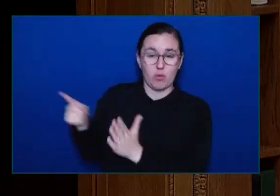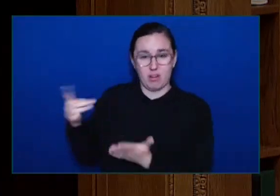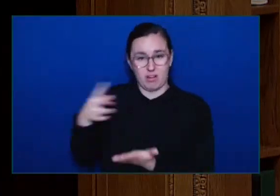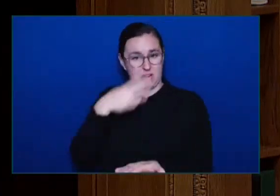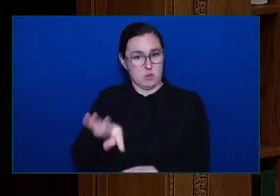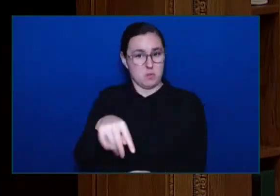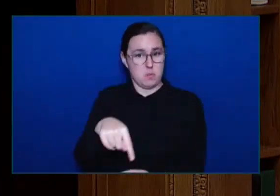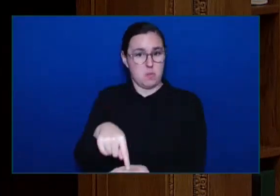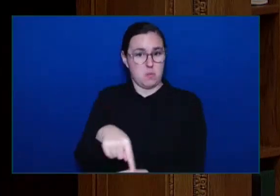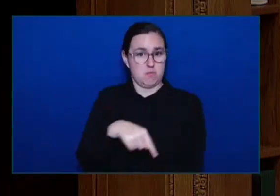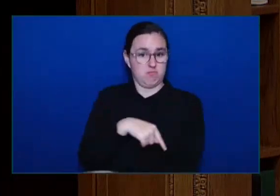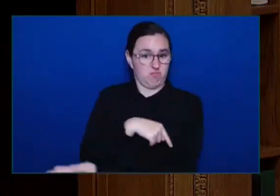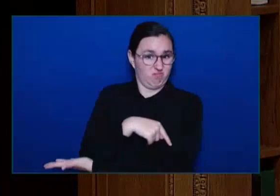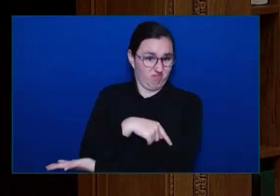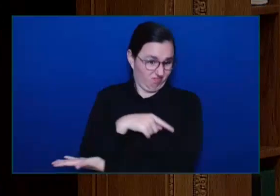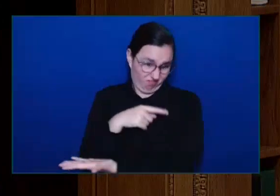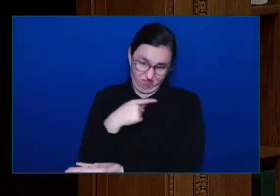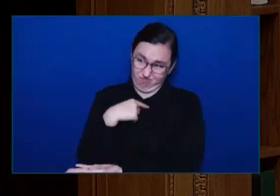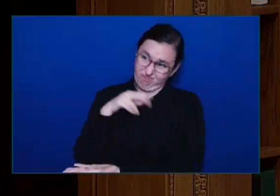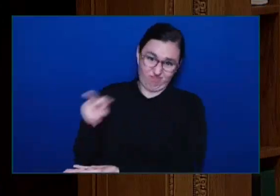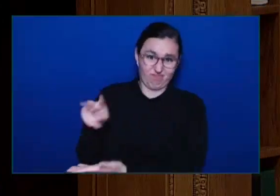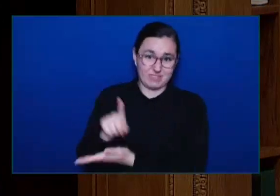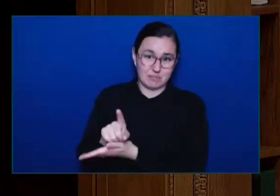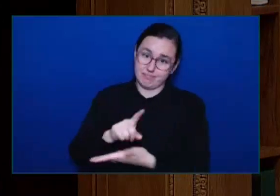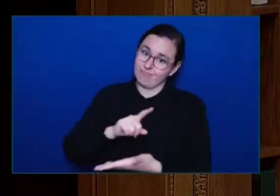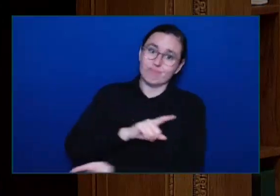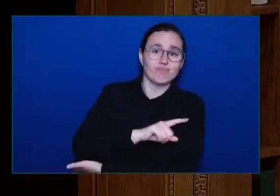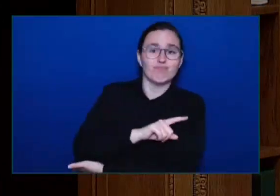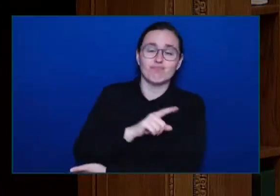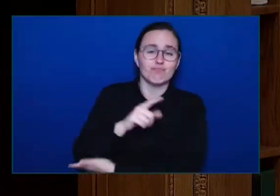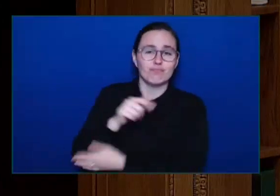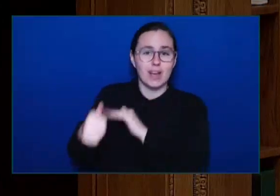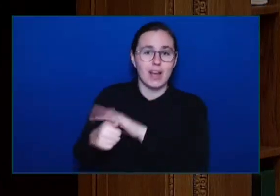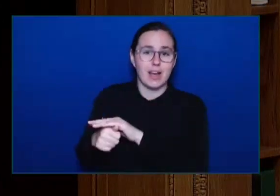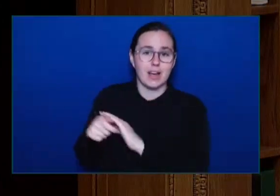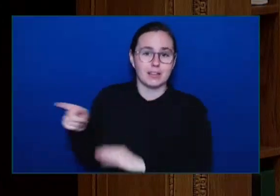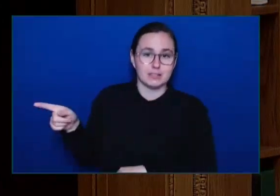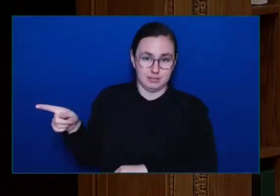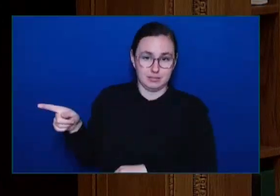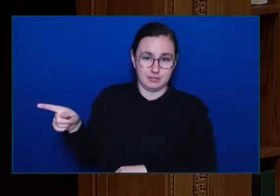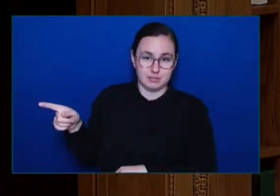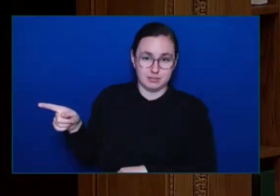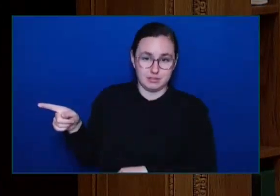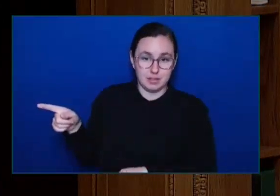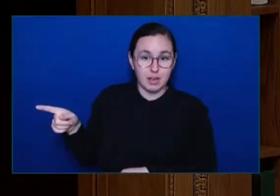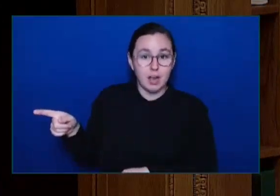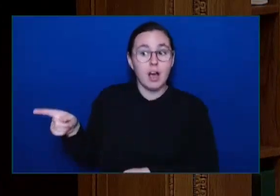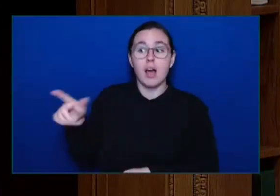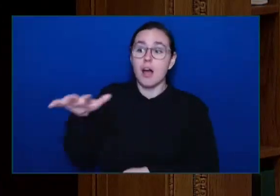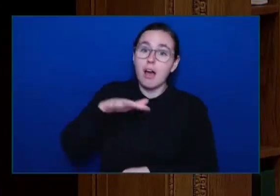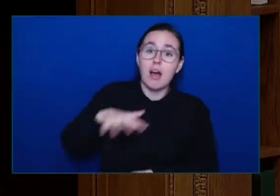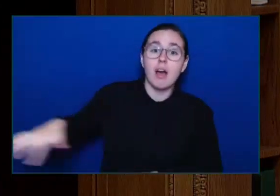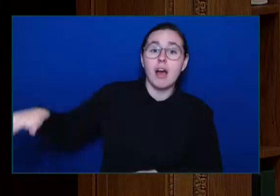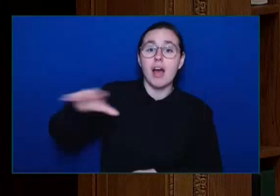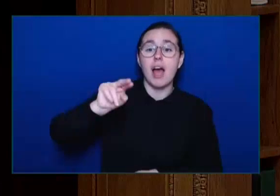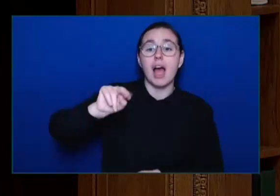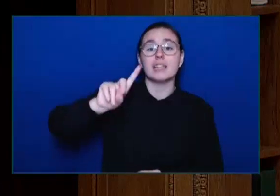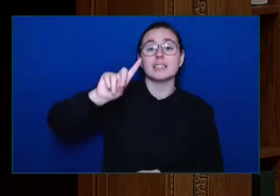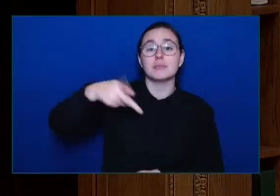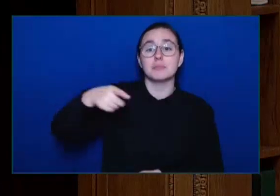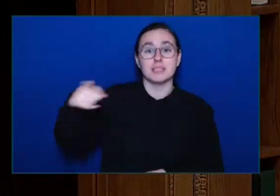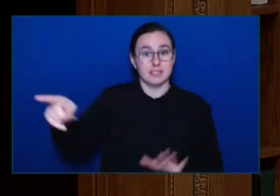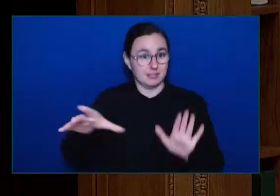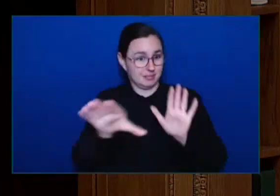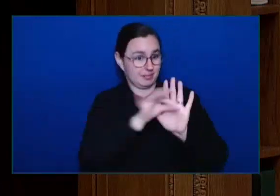When he fired The entire NDP appointed Board at BC Housing He went out of his way